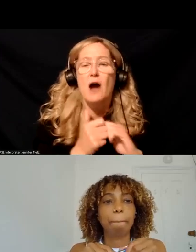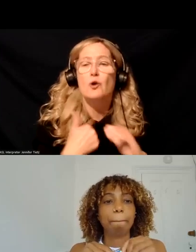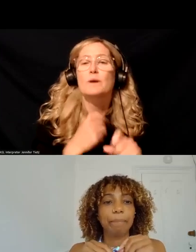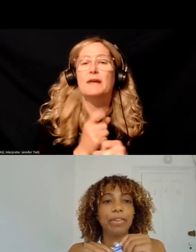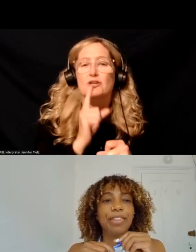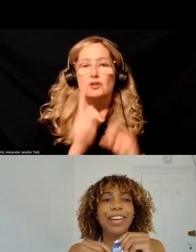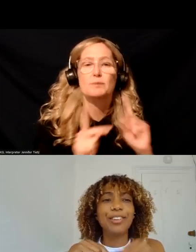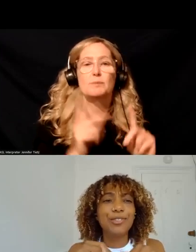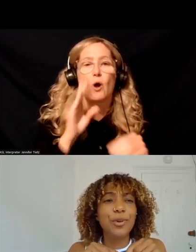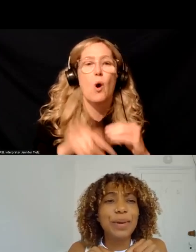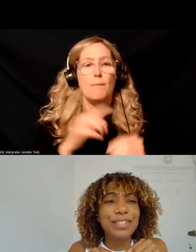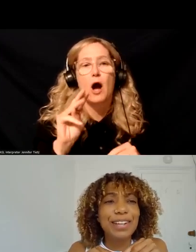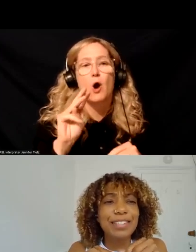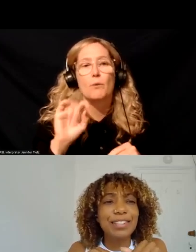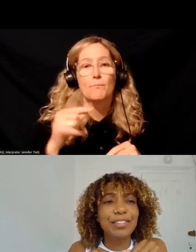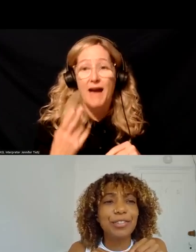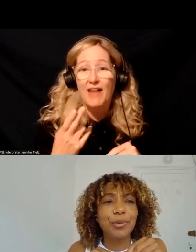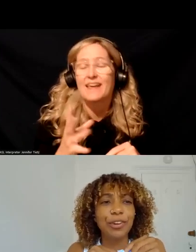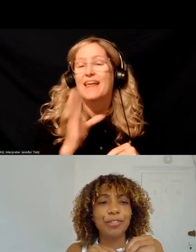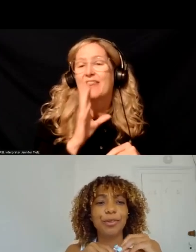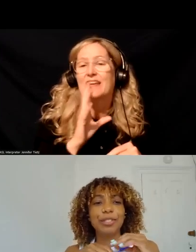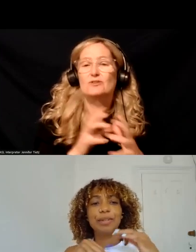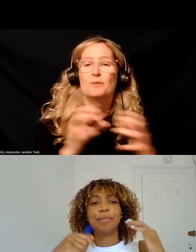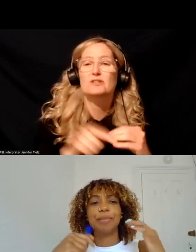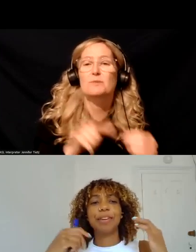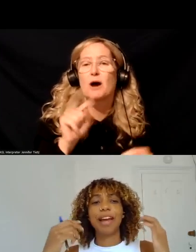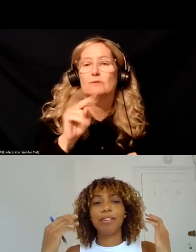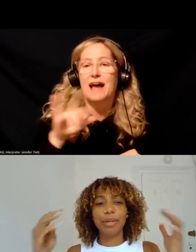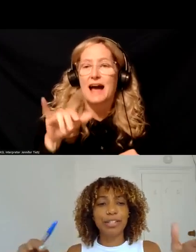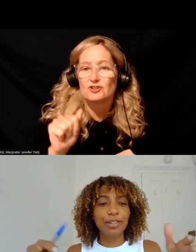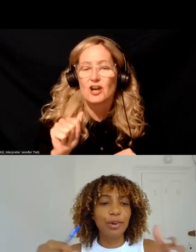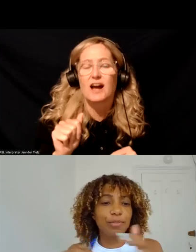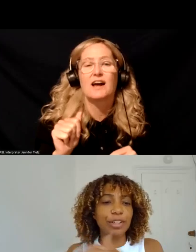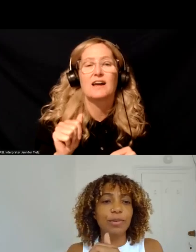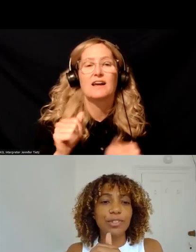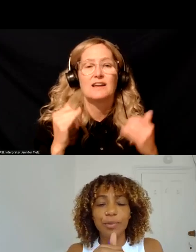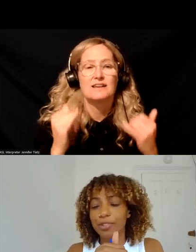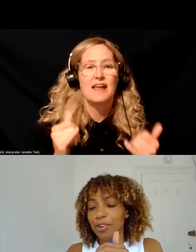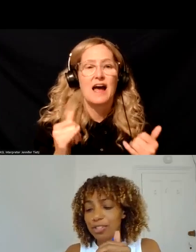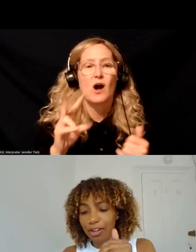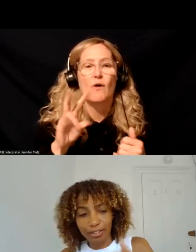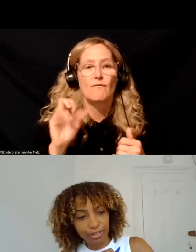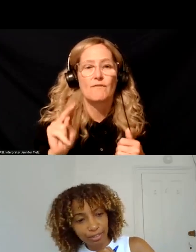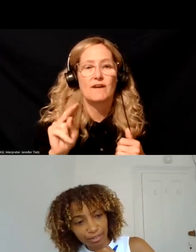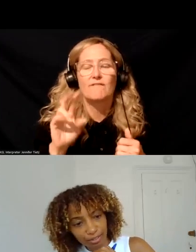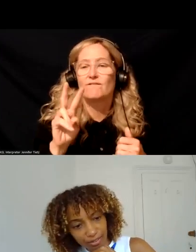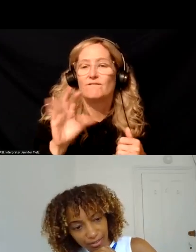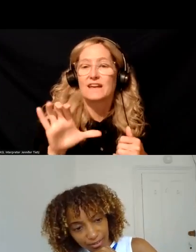MAT? Thank you so much, Tanja, for the work and for the wisdom. Now bring us home, Vic Armstrong with Strong Talk.